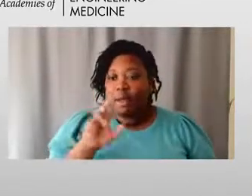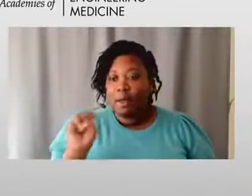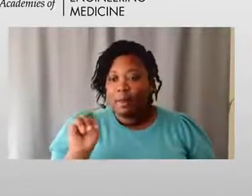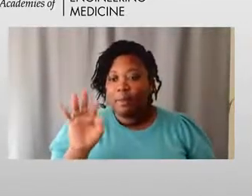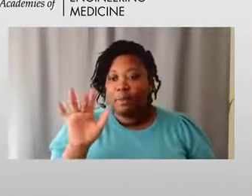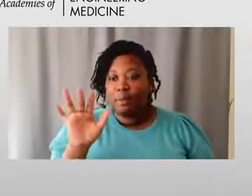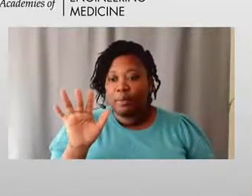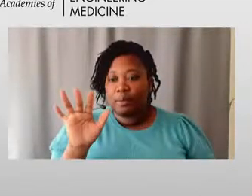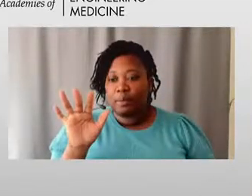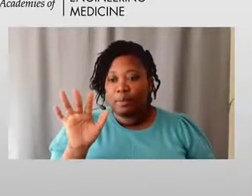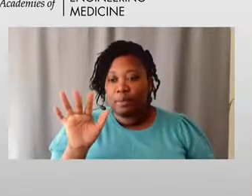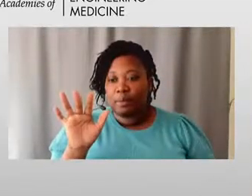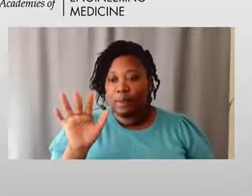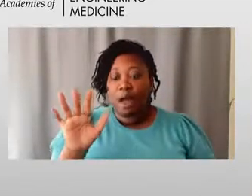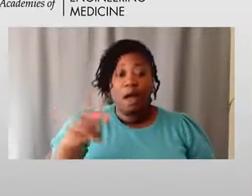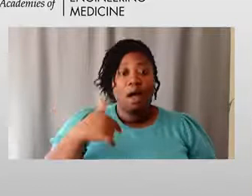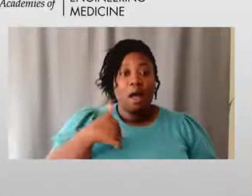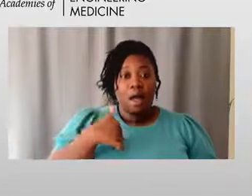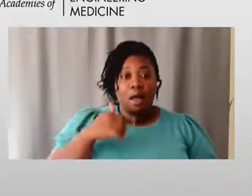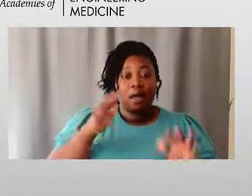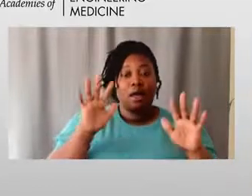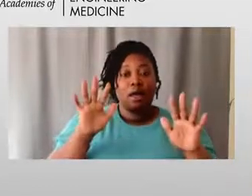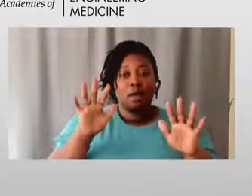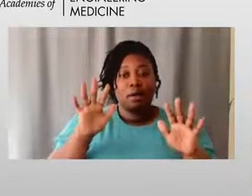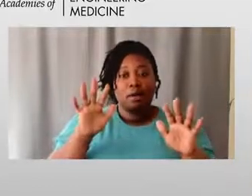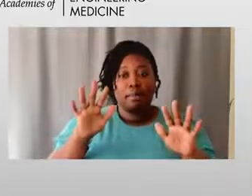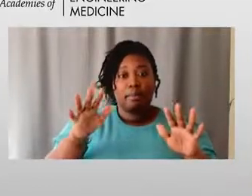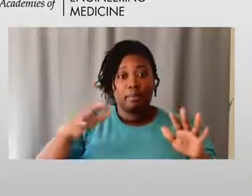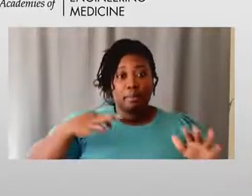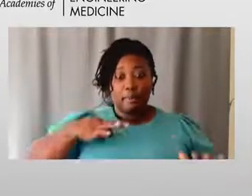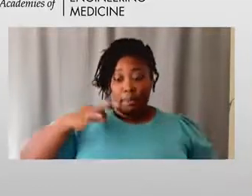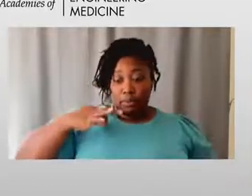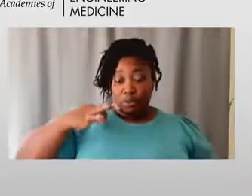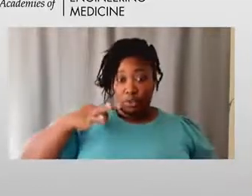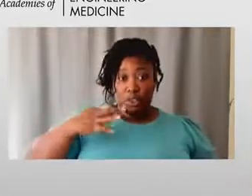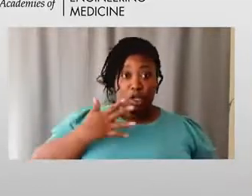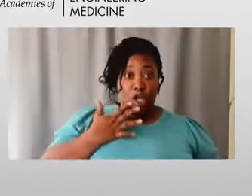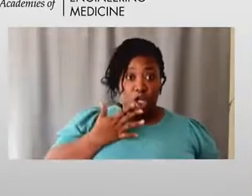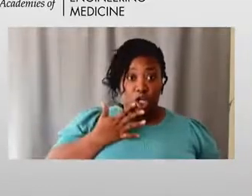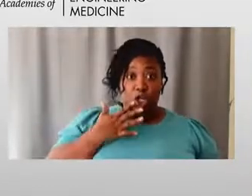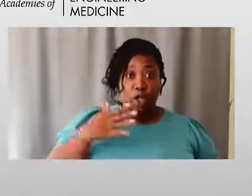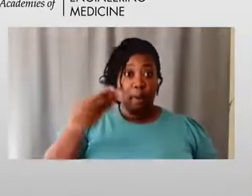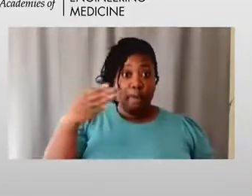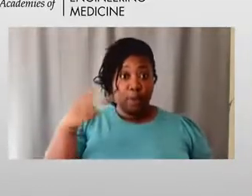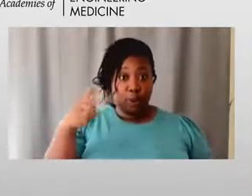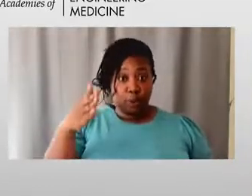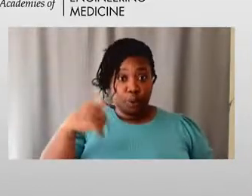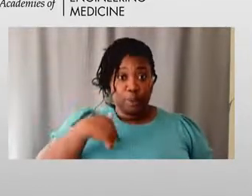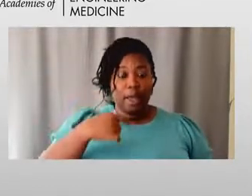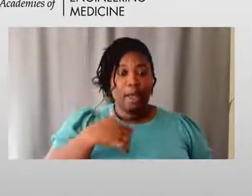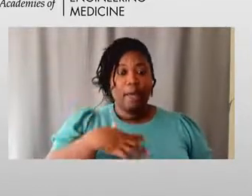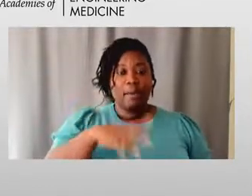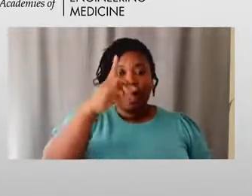I'm wearing a blue sweater and I'm a white male